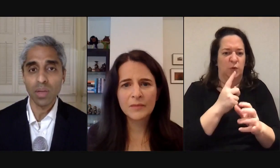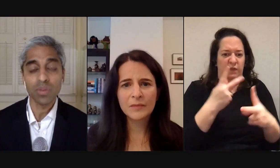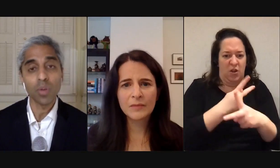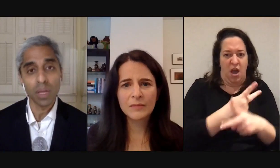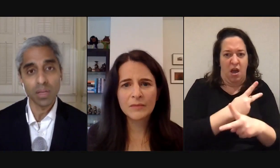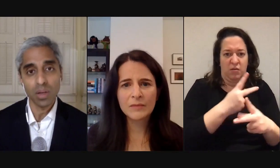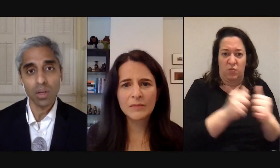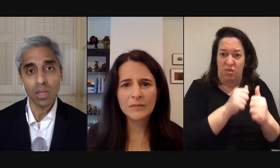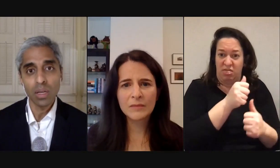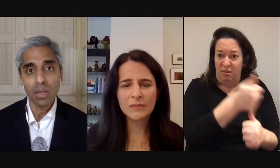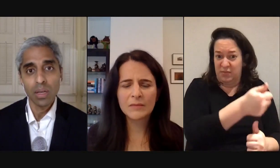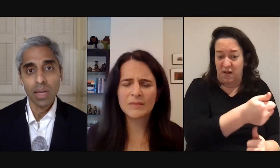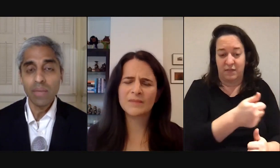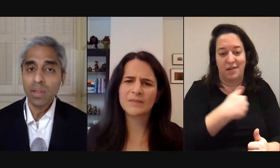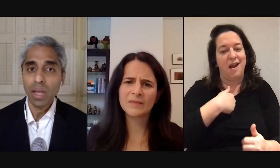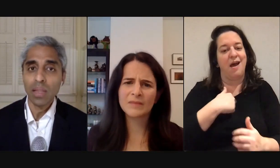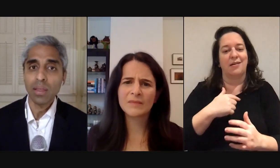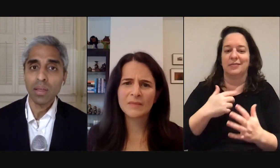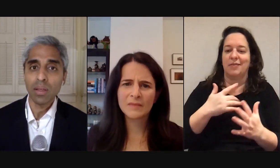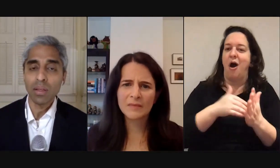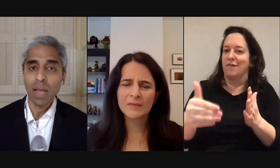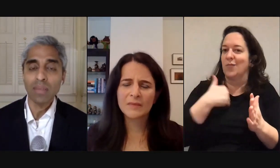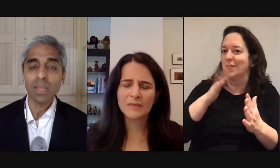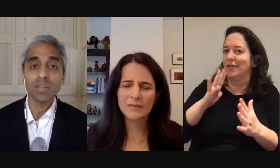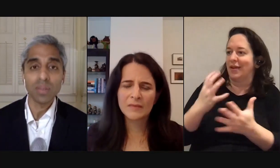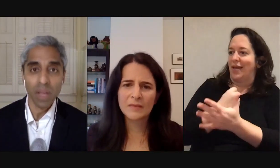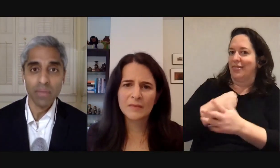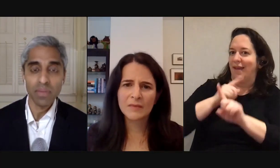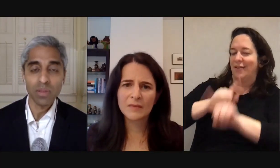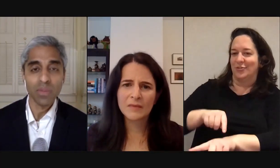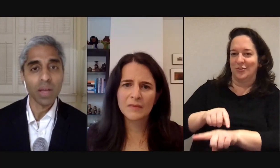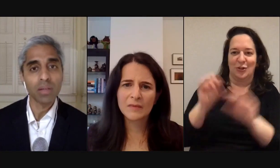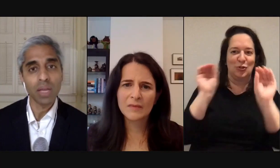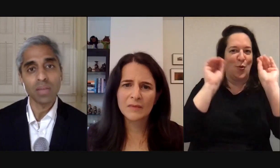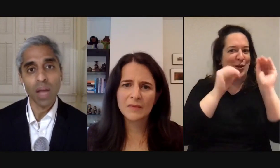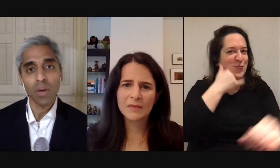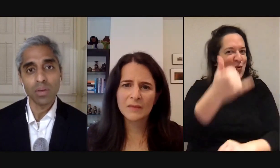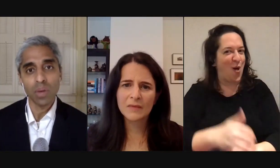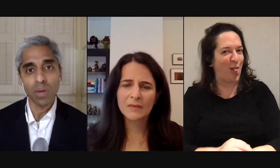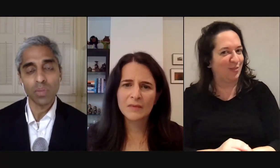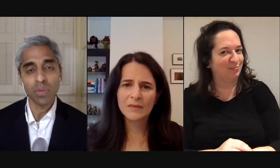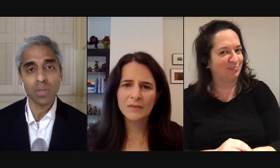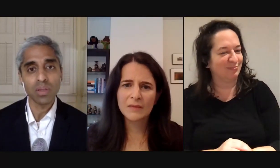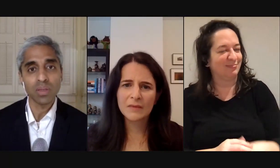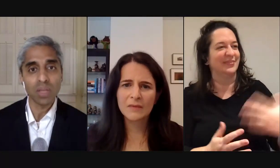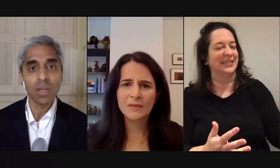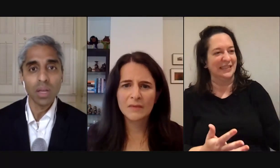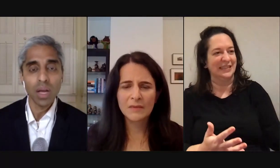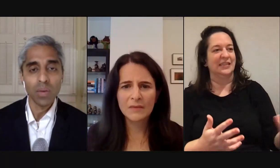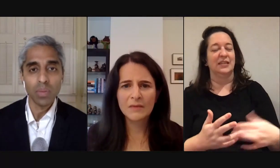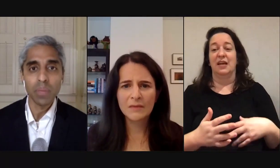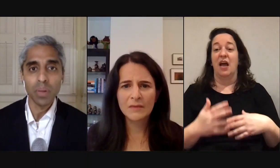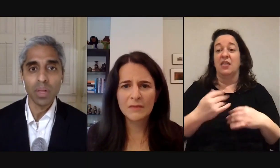answer that there was nobody to call and even at the last stages of life in those final days and hours where I was privileged to